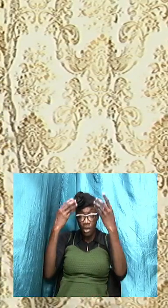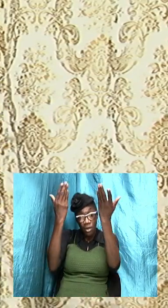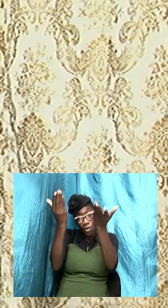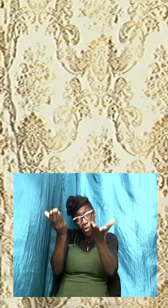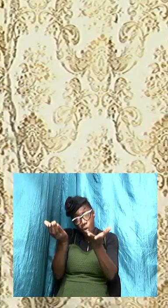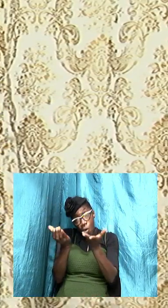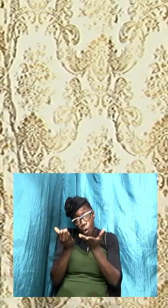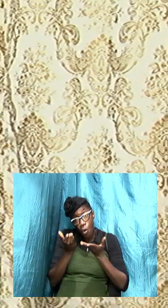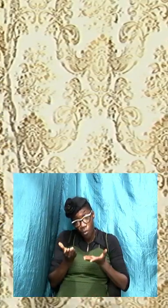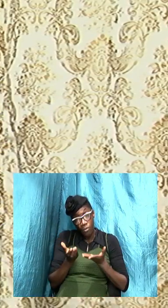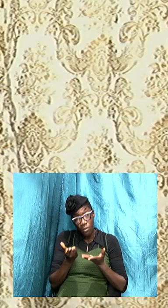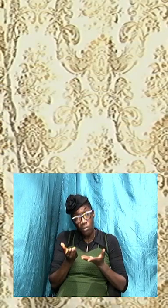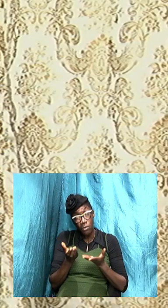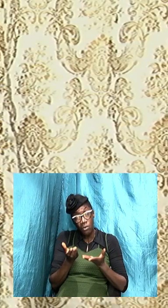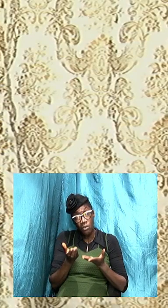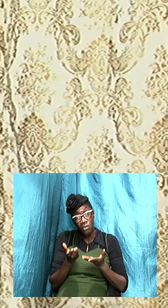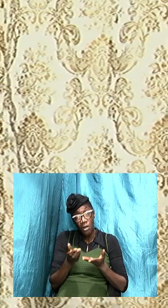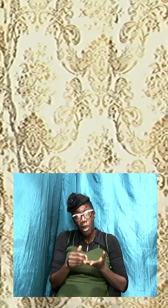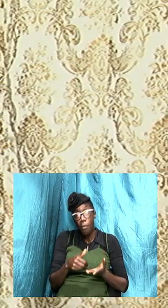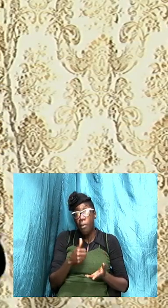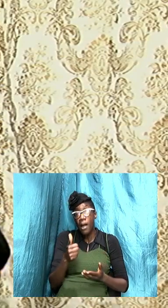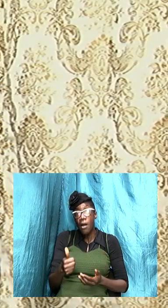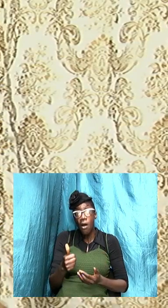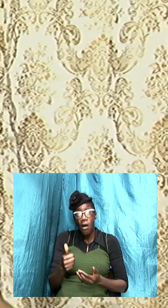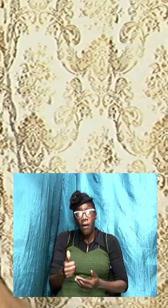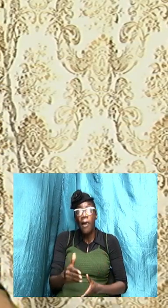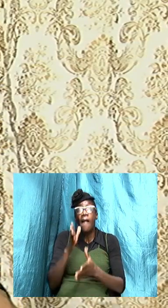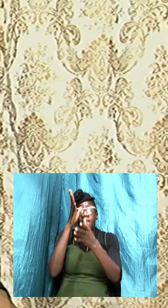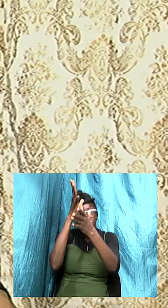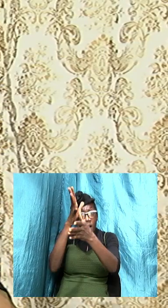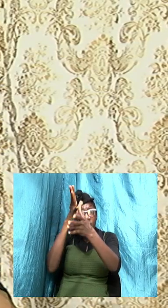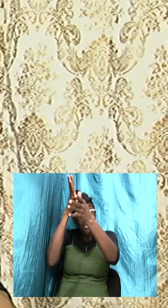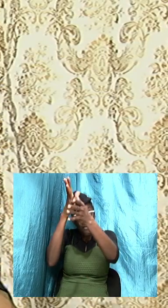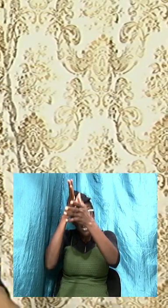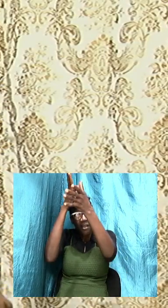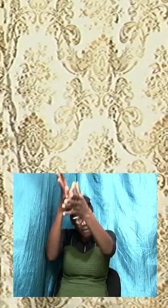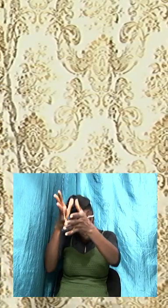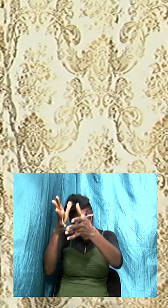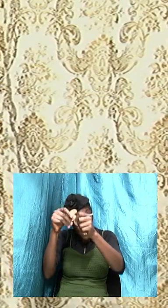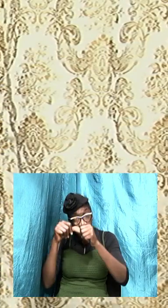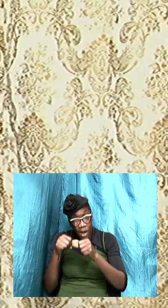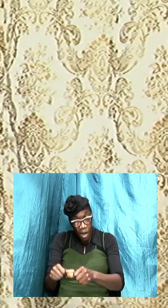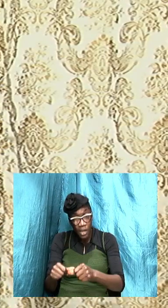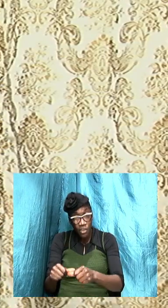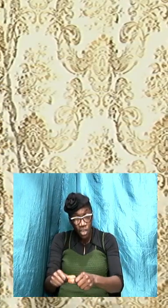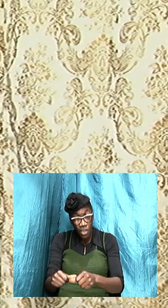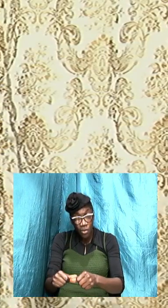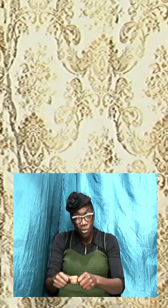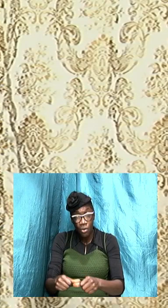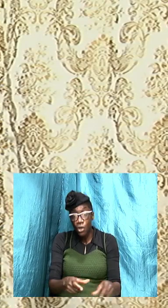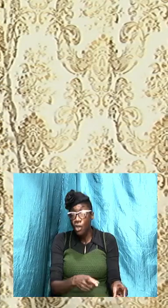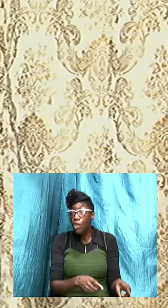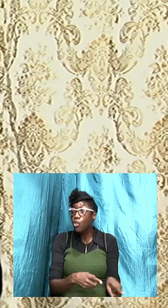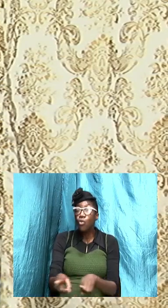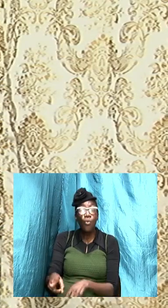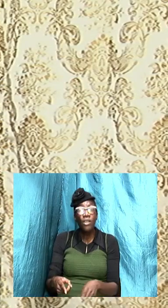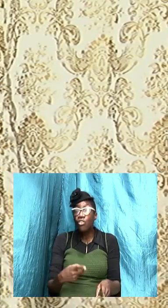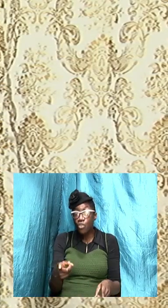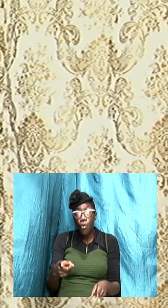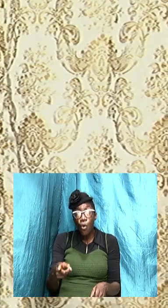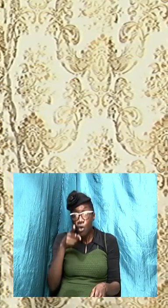us by our forefathers continue in them for in doing so you shall what